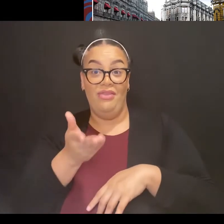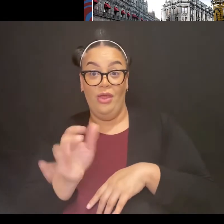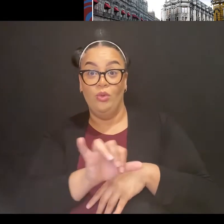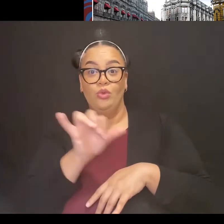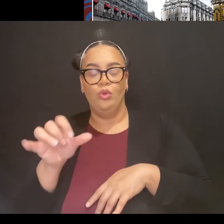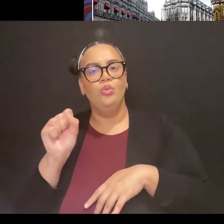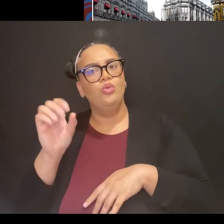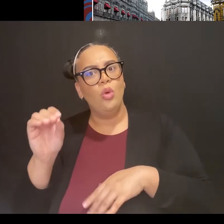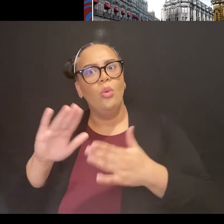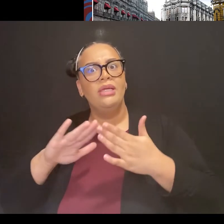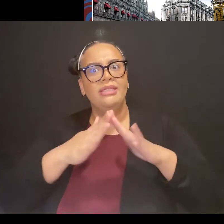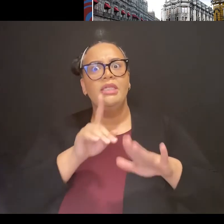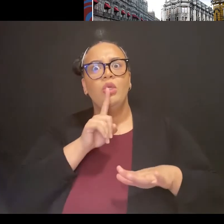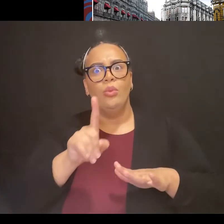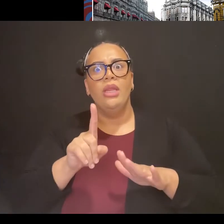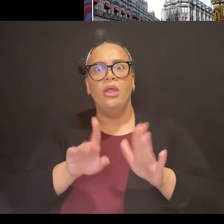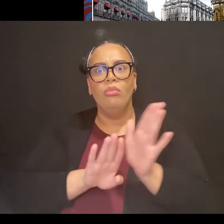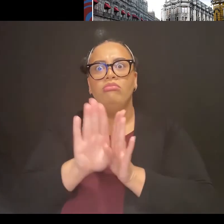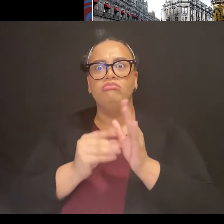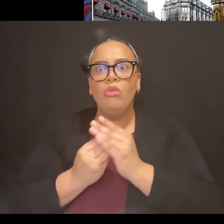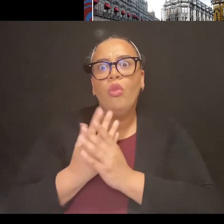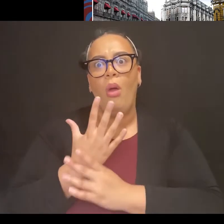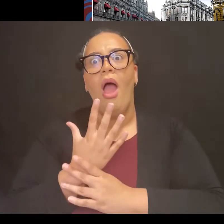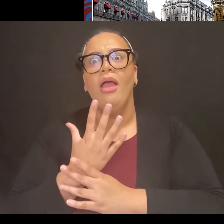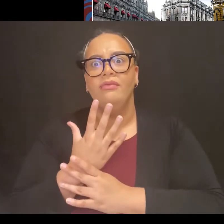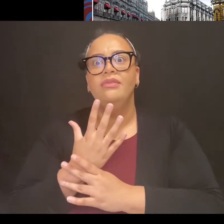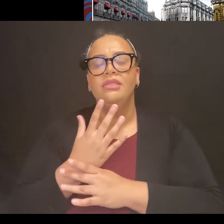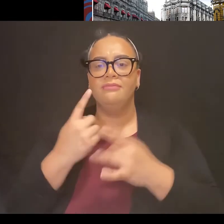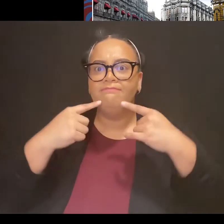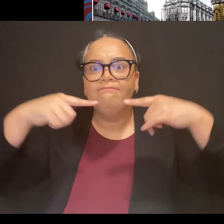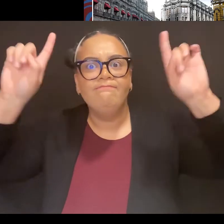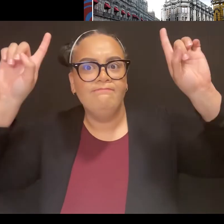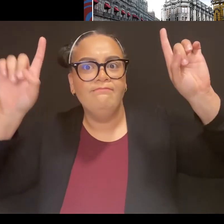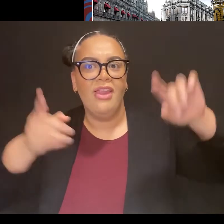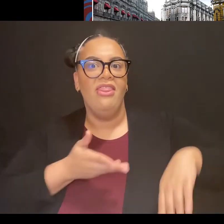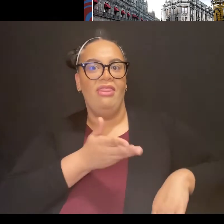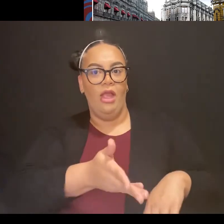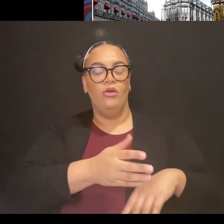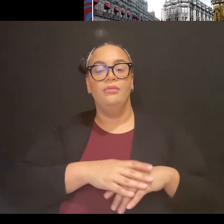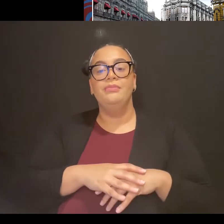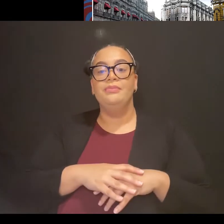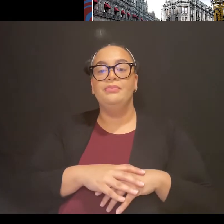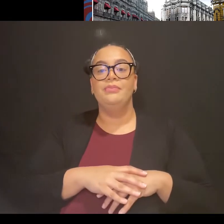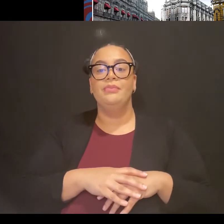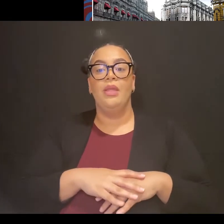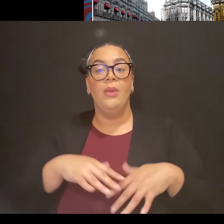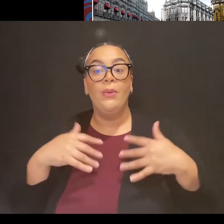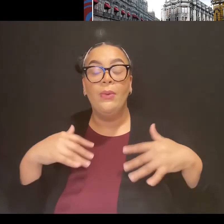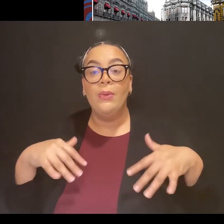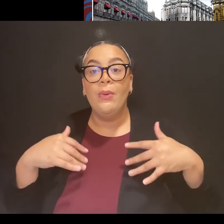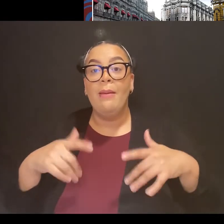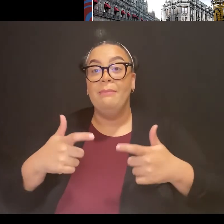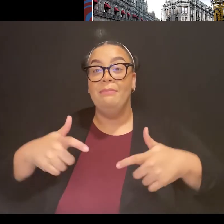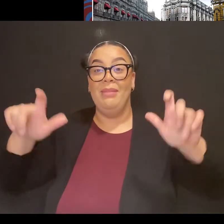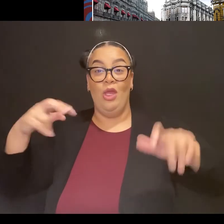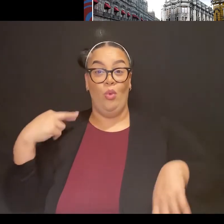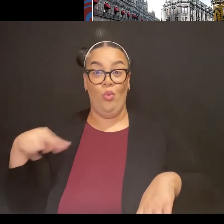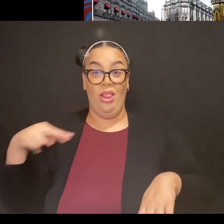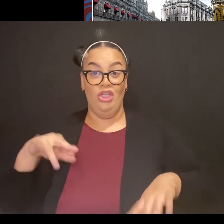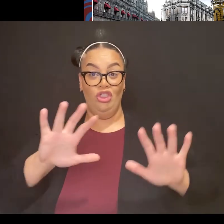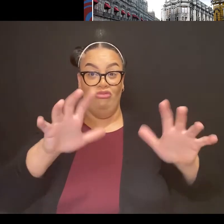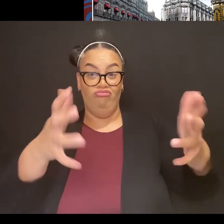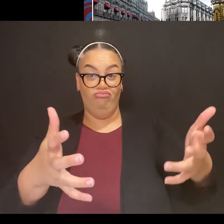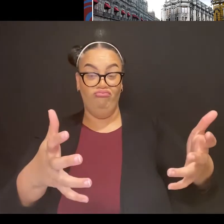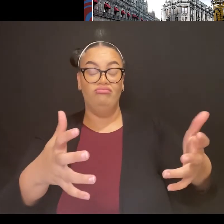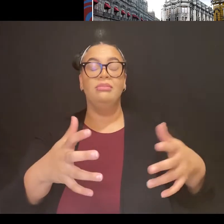The richest Catholic diocese exists there, and students come all around the country to stay